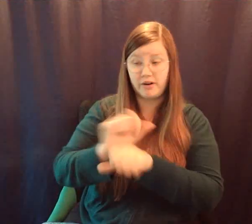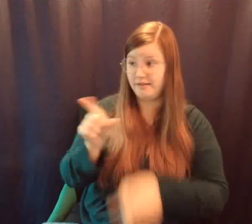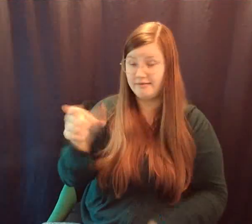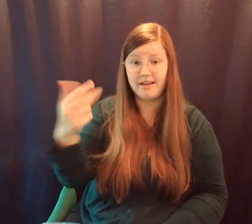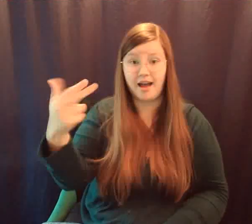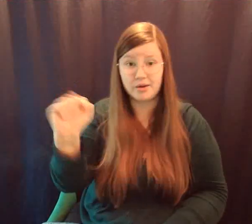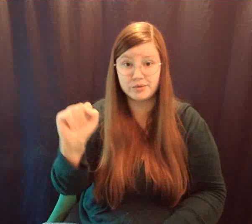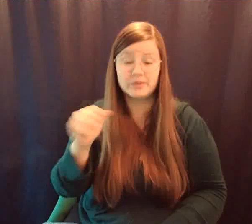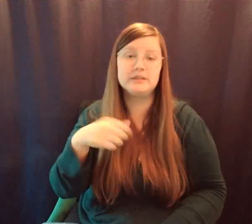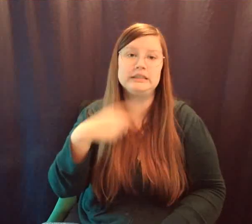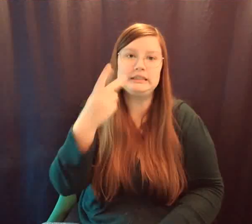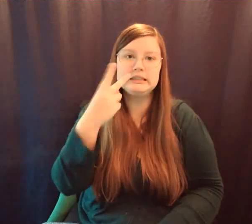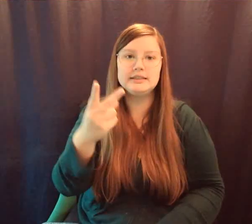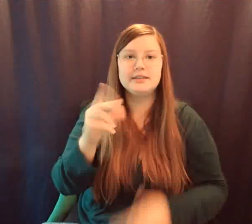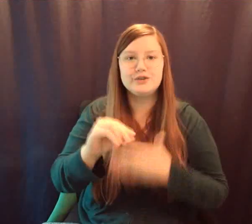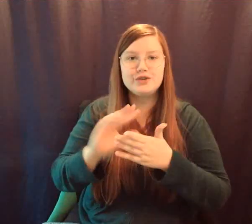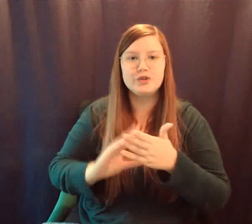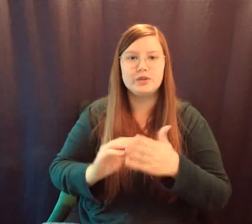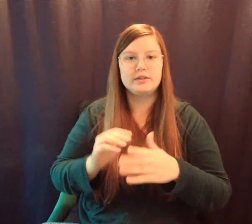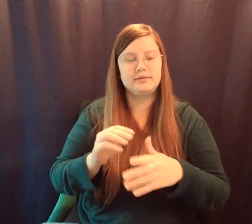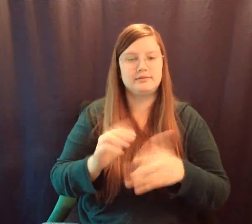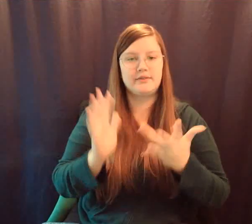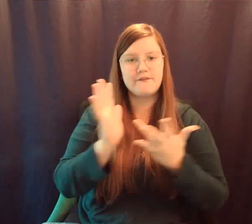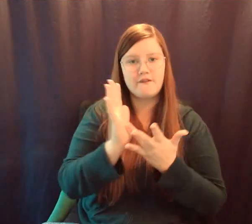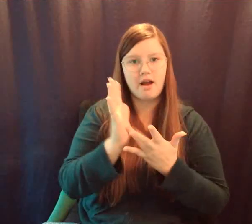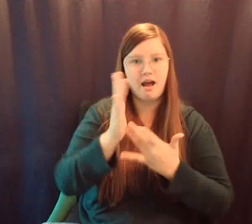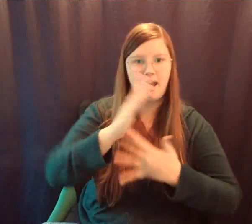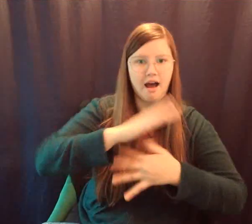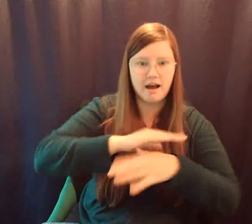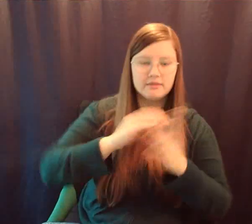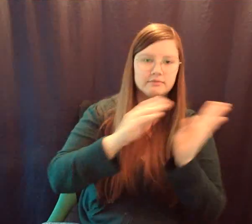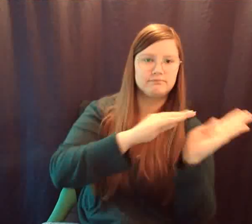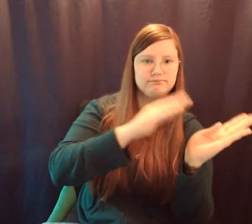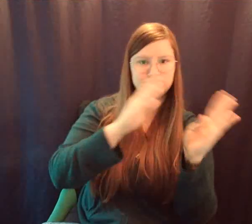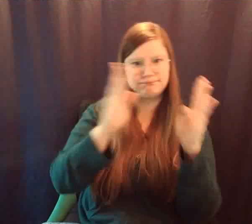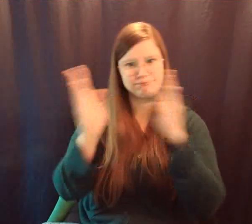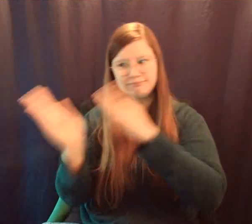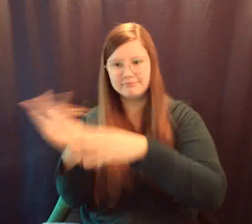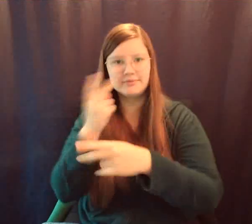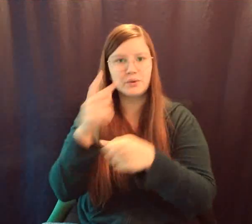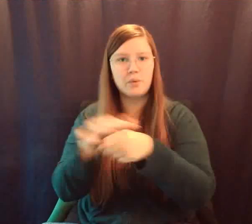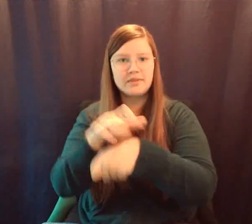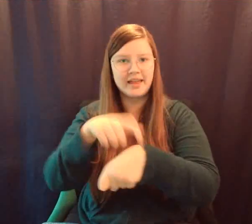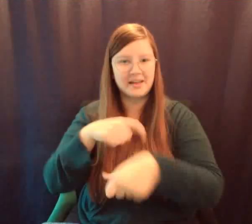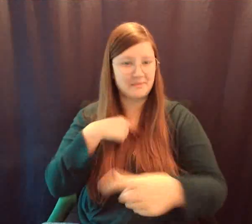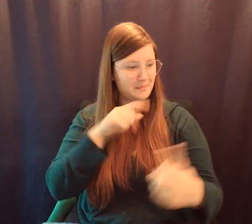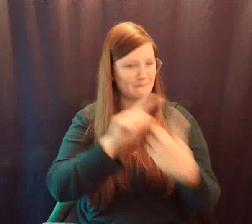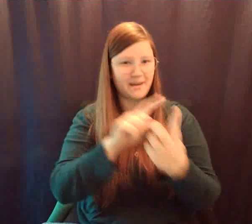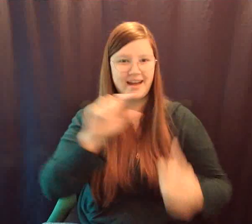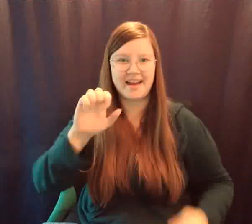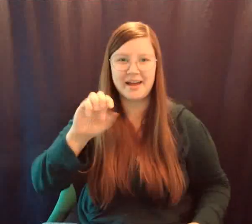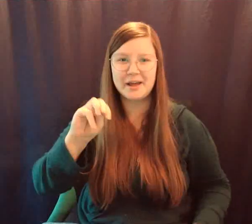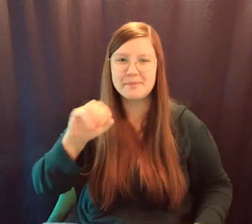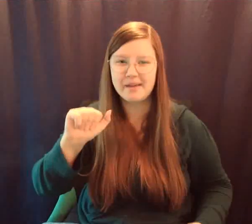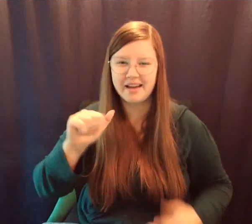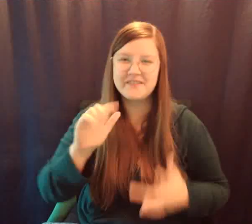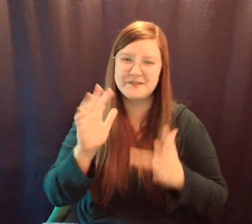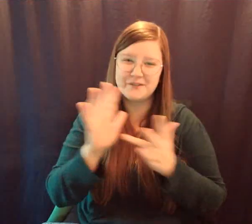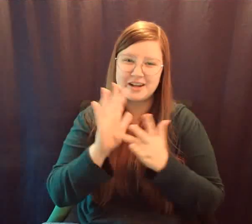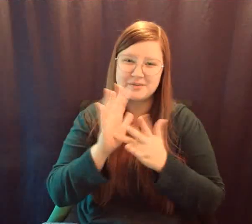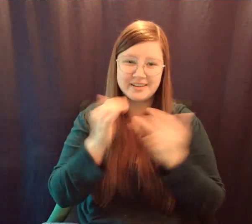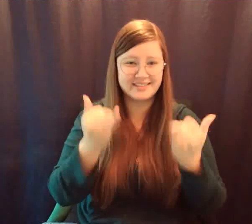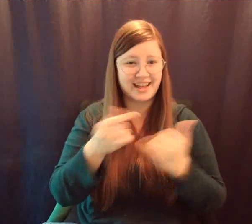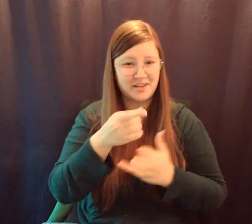seeing them over the course of four years. You know, Emma, I met her when she was a freshman and here she is a senior conducting this